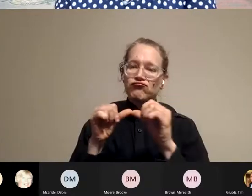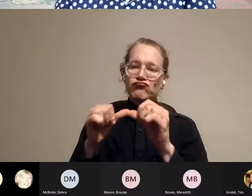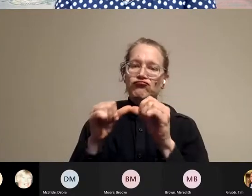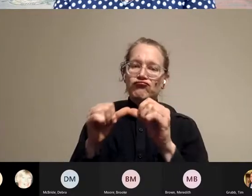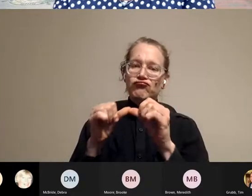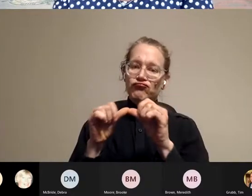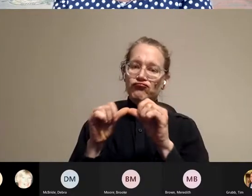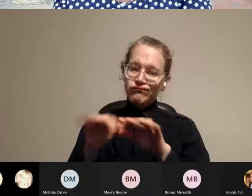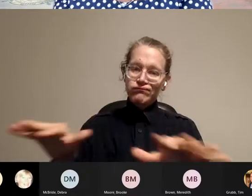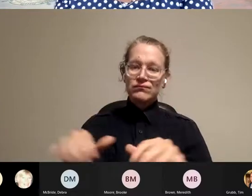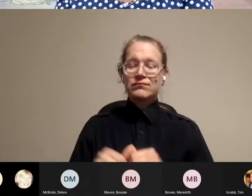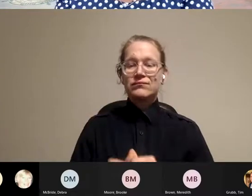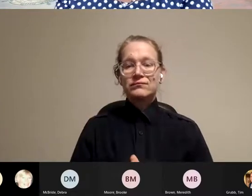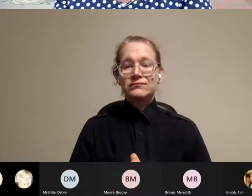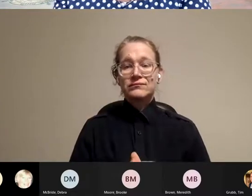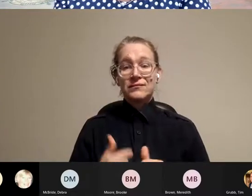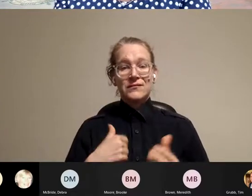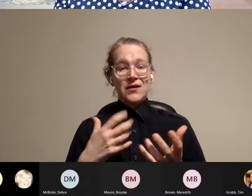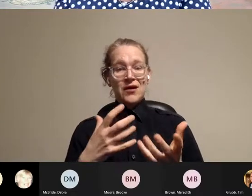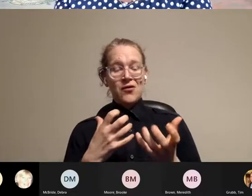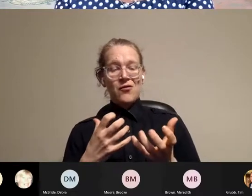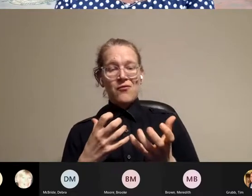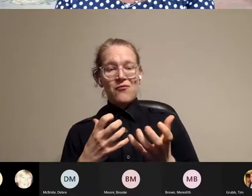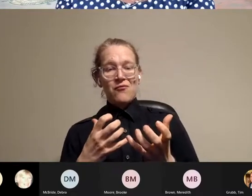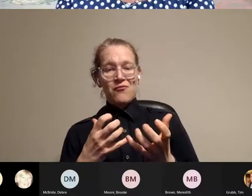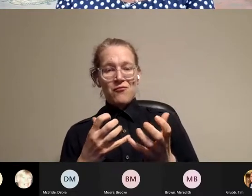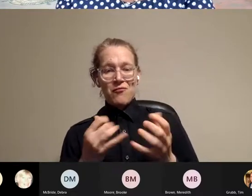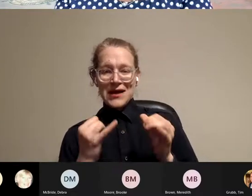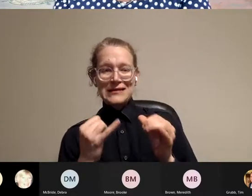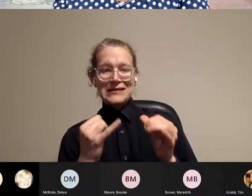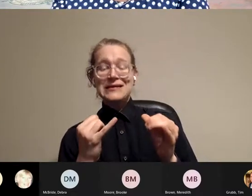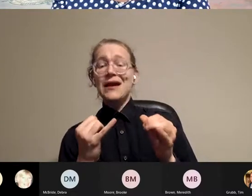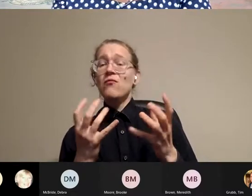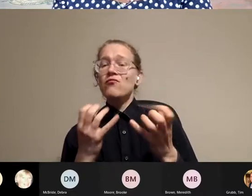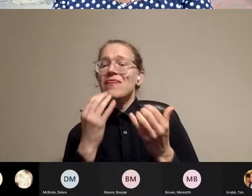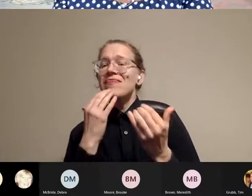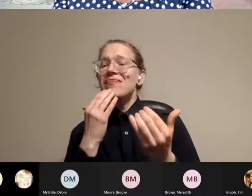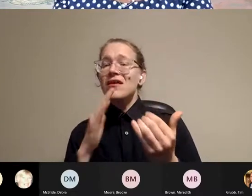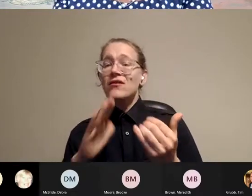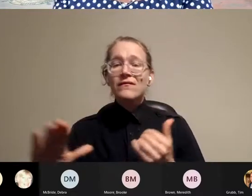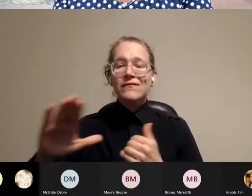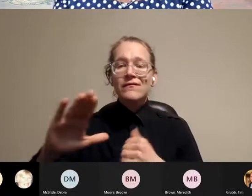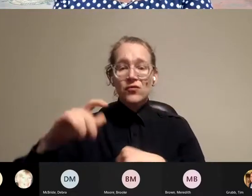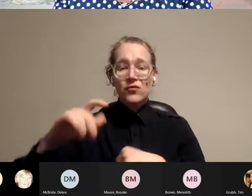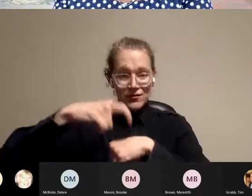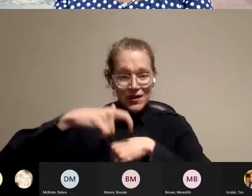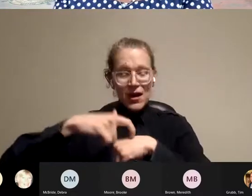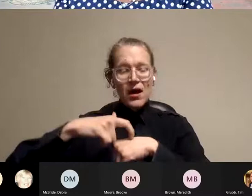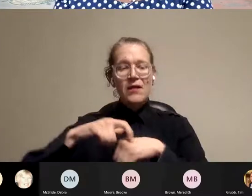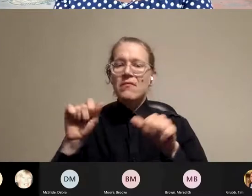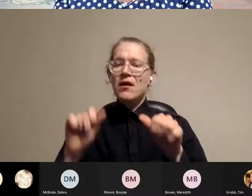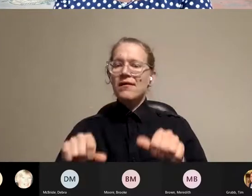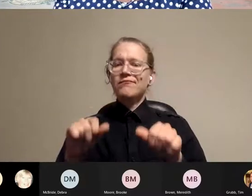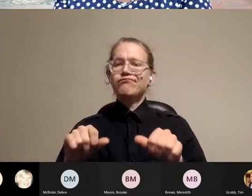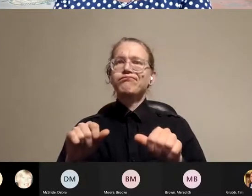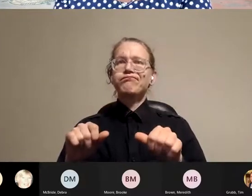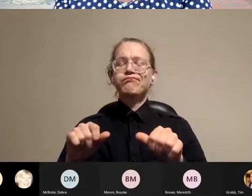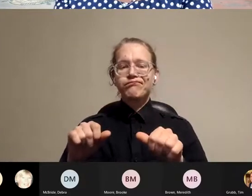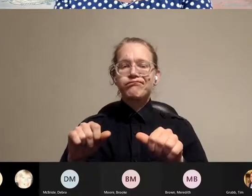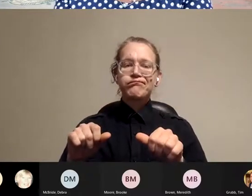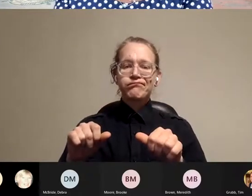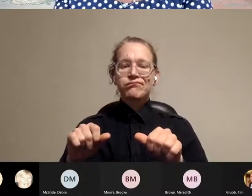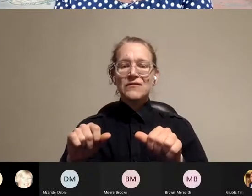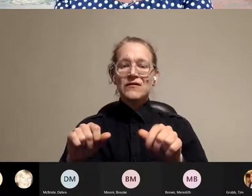McCarthy's expressions of thanking you for your time and being able to provide us such a